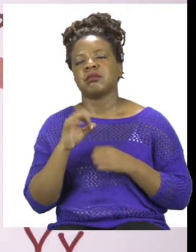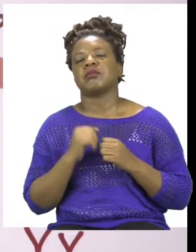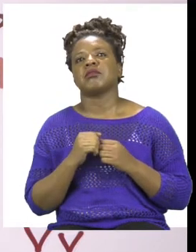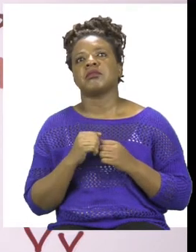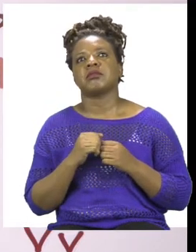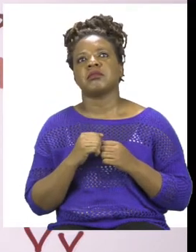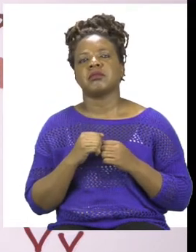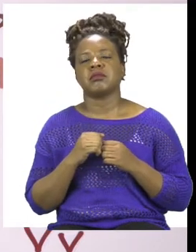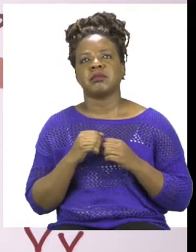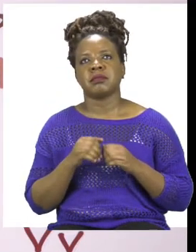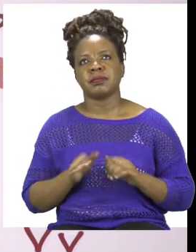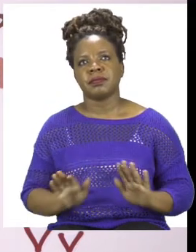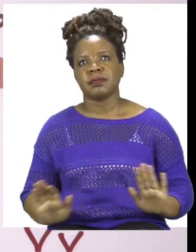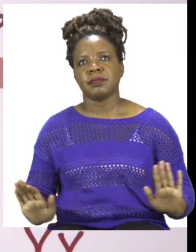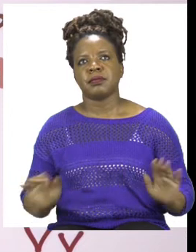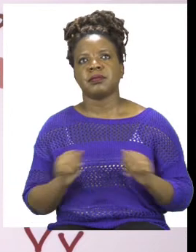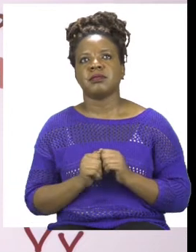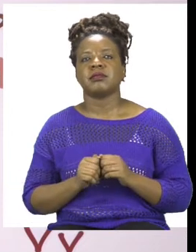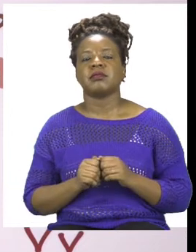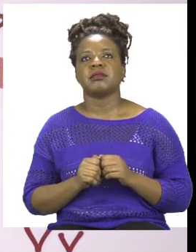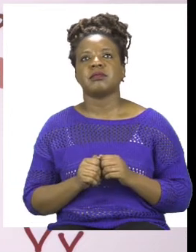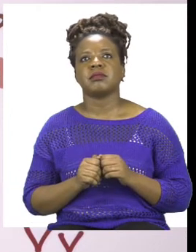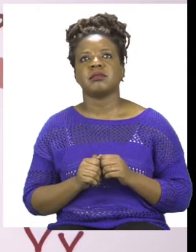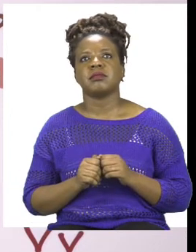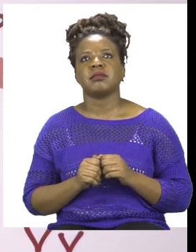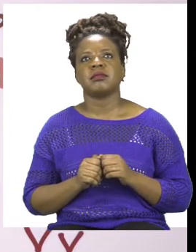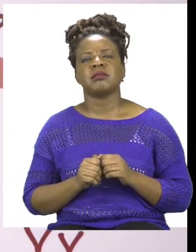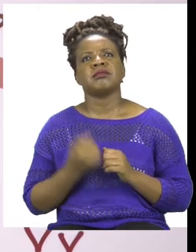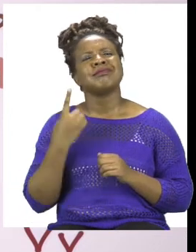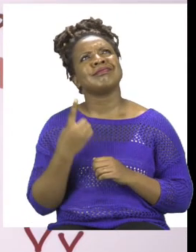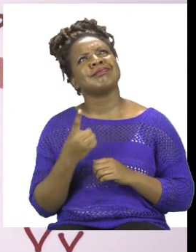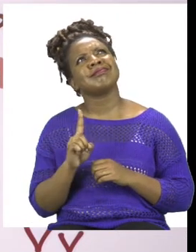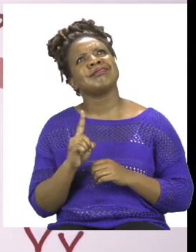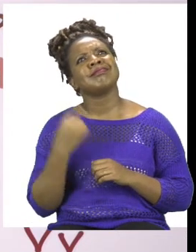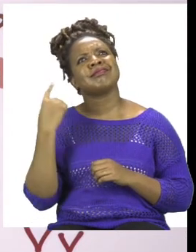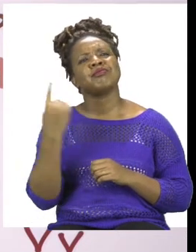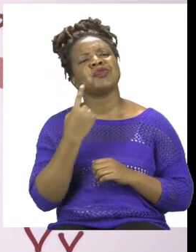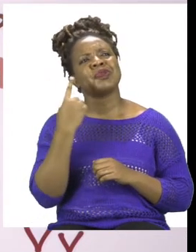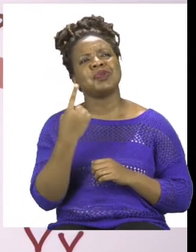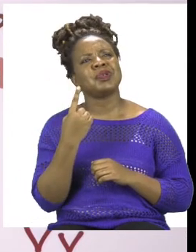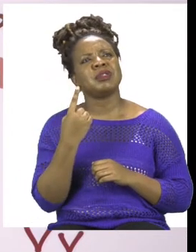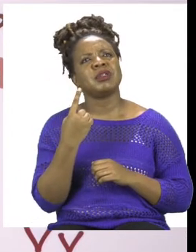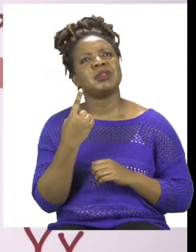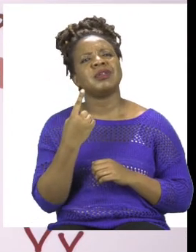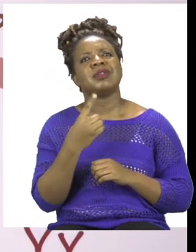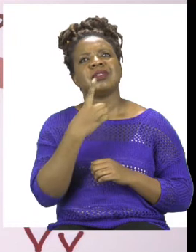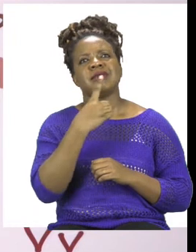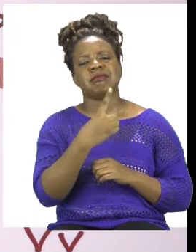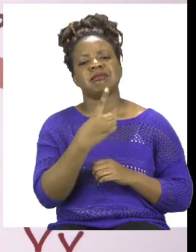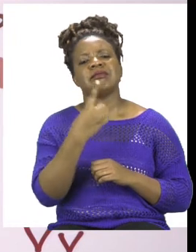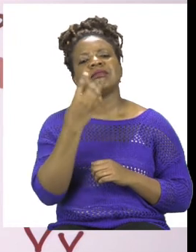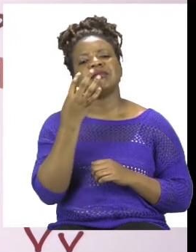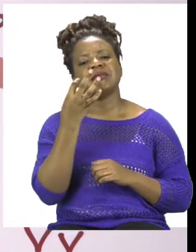information that only 18 boys came. Not the 21. So we also